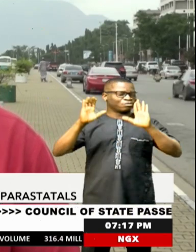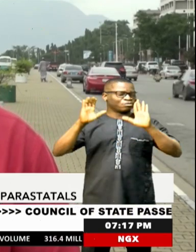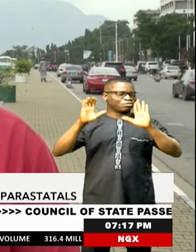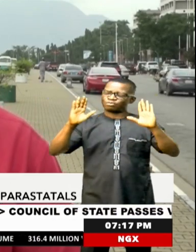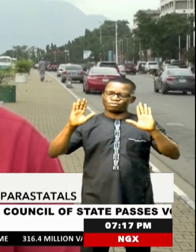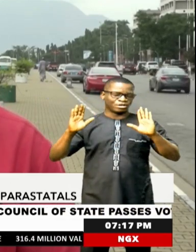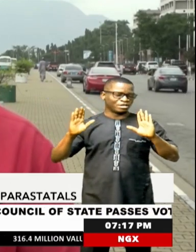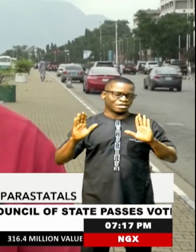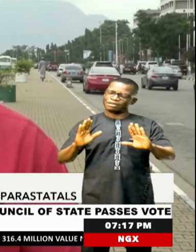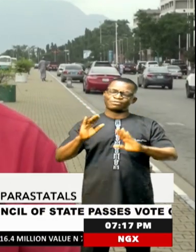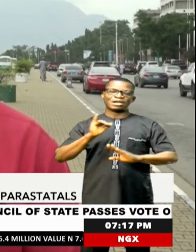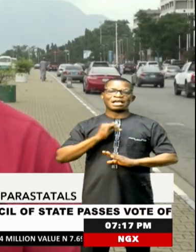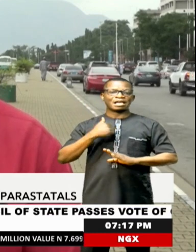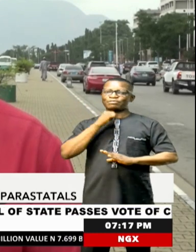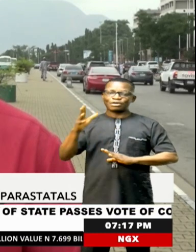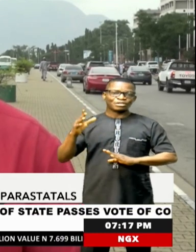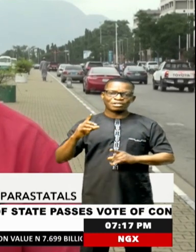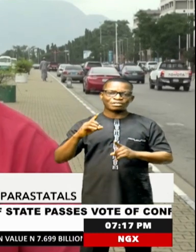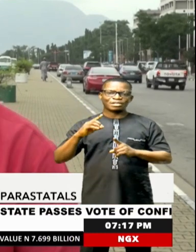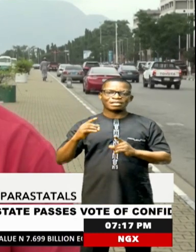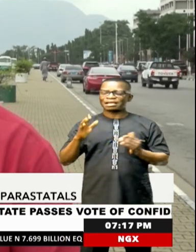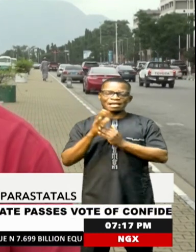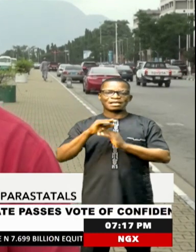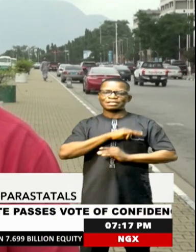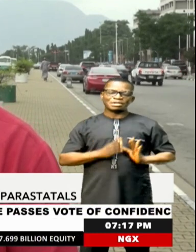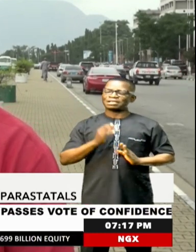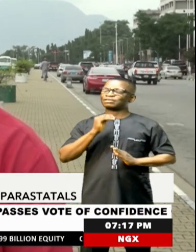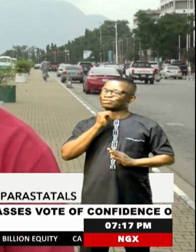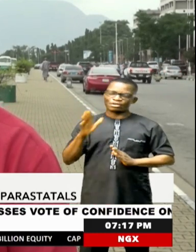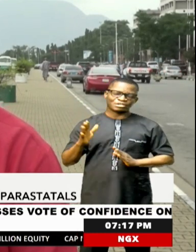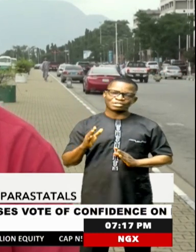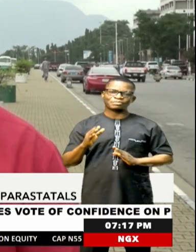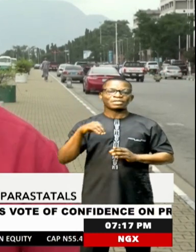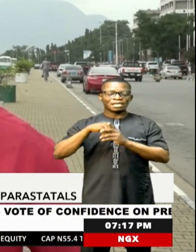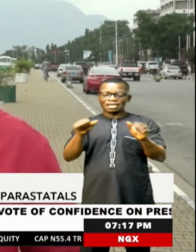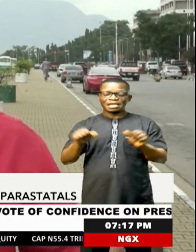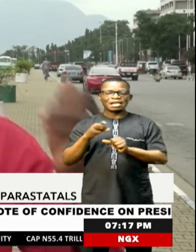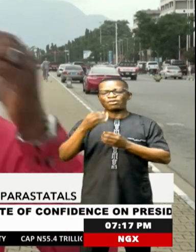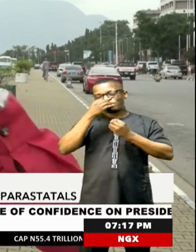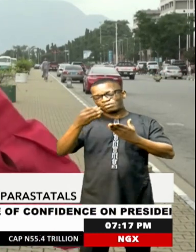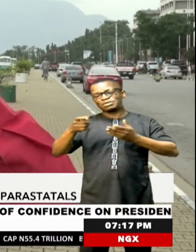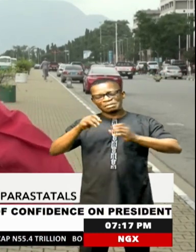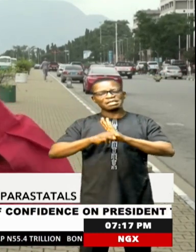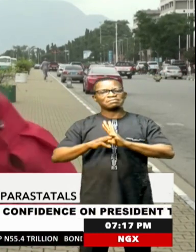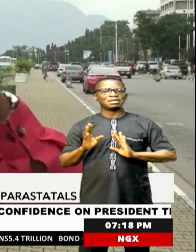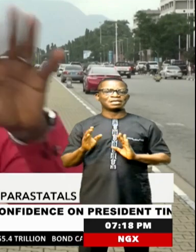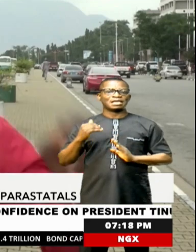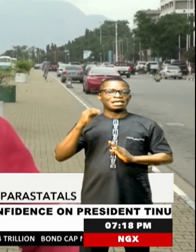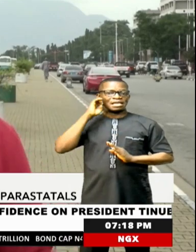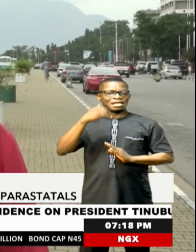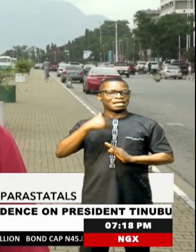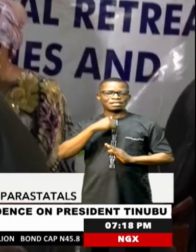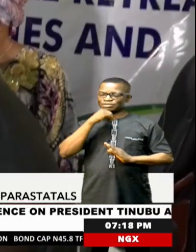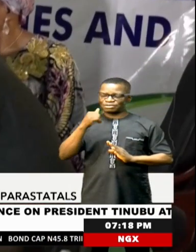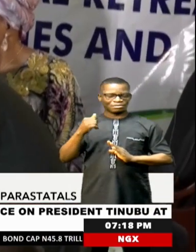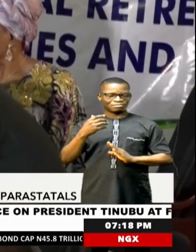I have nothing to fault the minister for. I have nothing. Honestly, in terms of information management, I don't have any fault for it. He has not defaulted in any